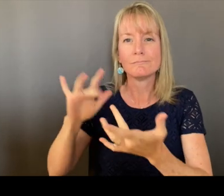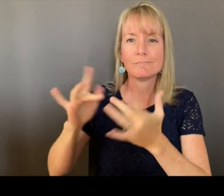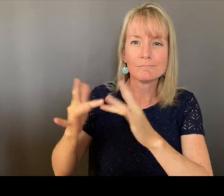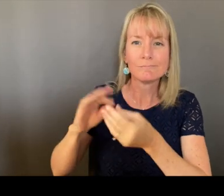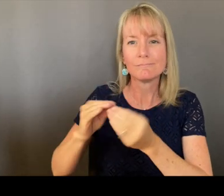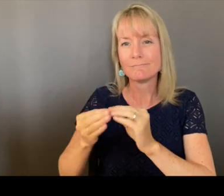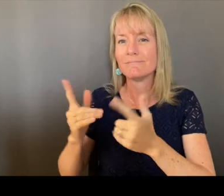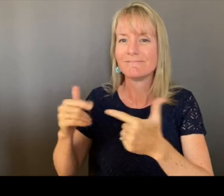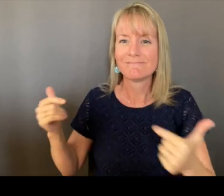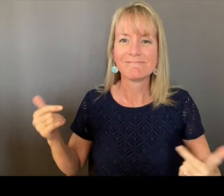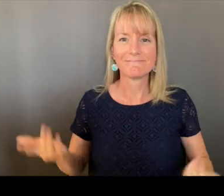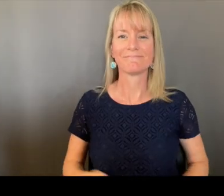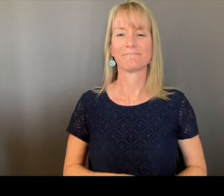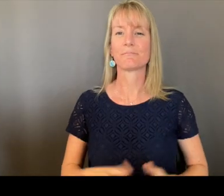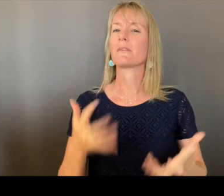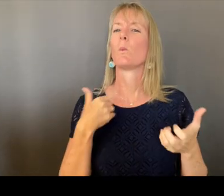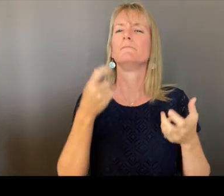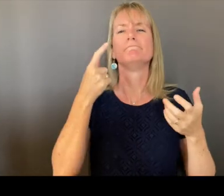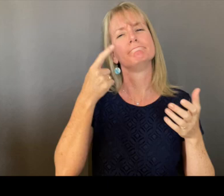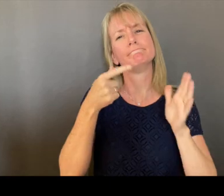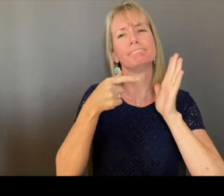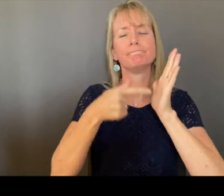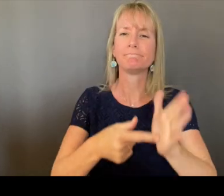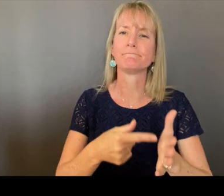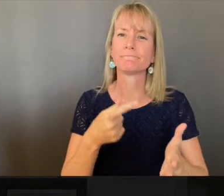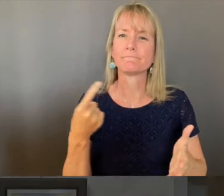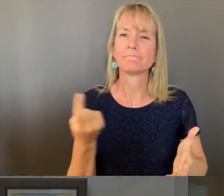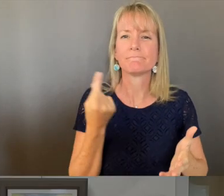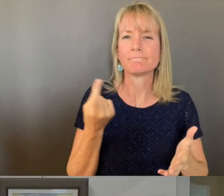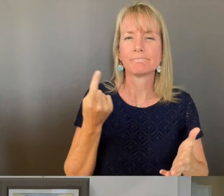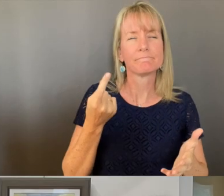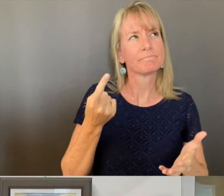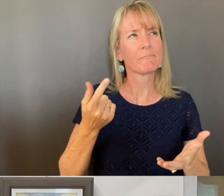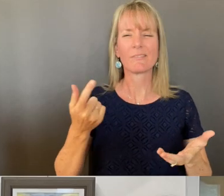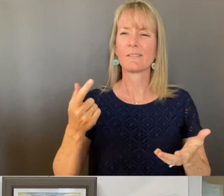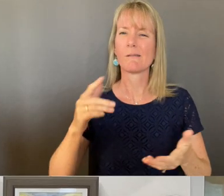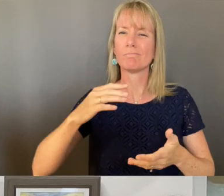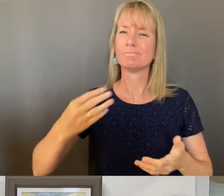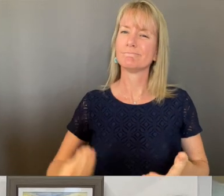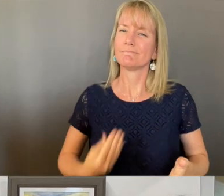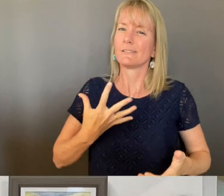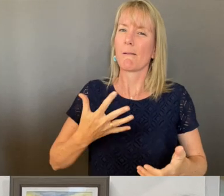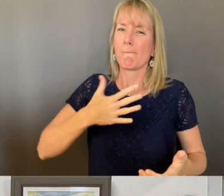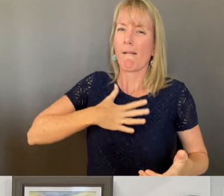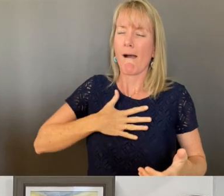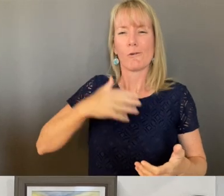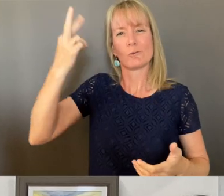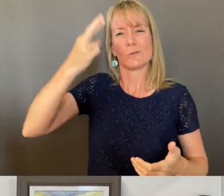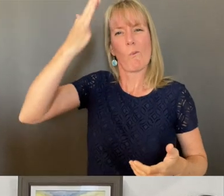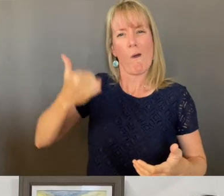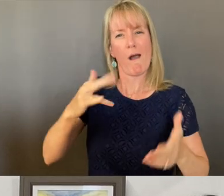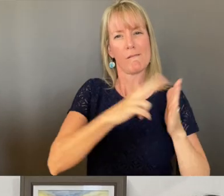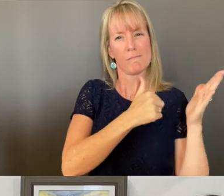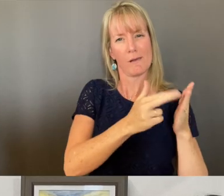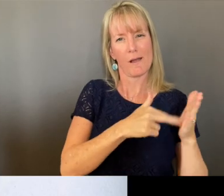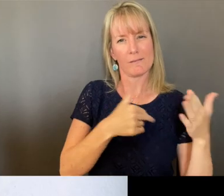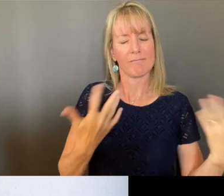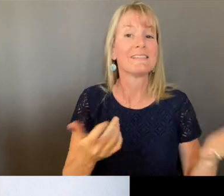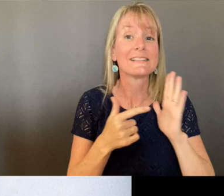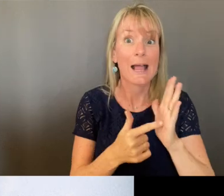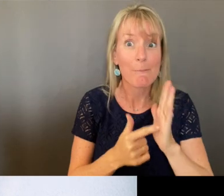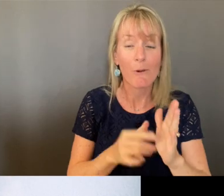contact information. And I'd like to show you a little bit about the inspiration behind some of these paintings.